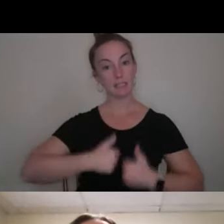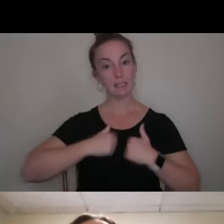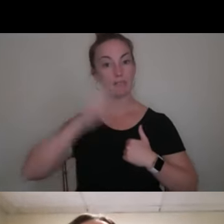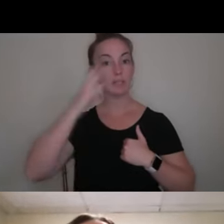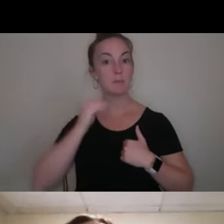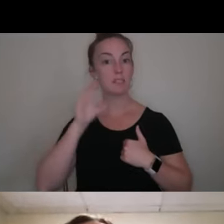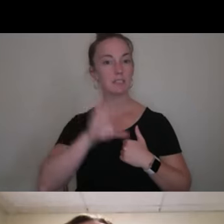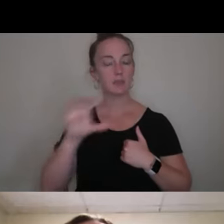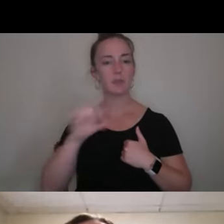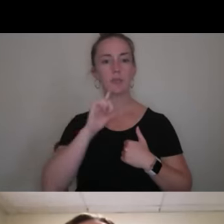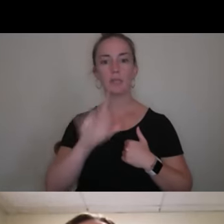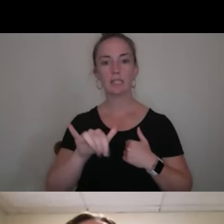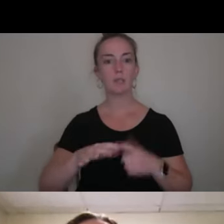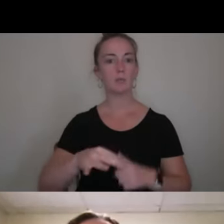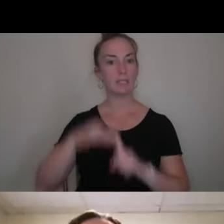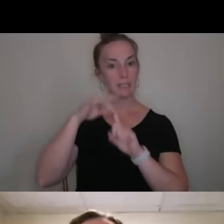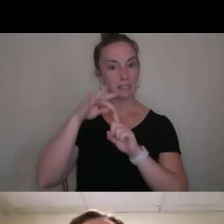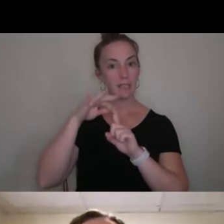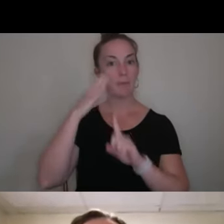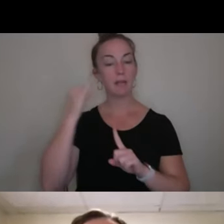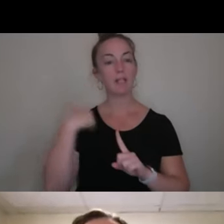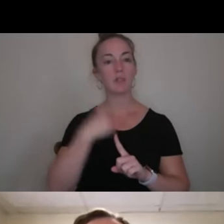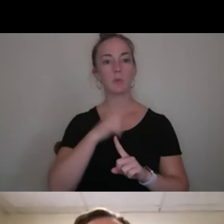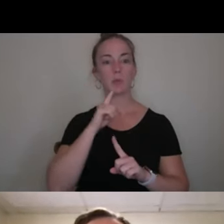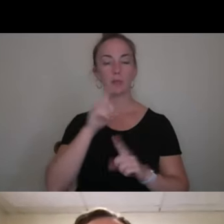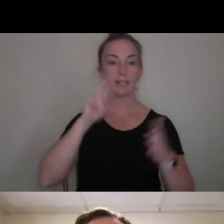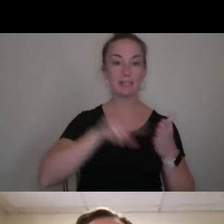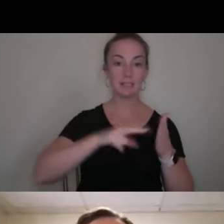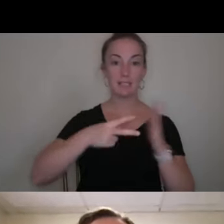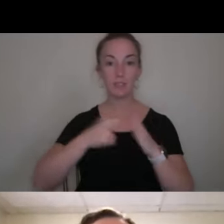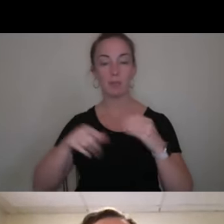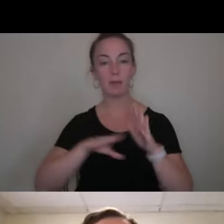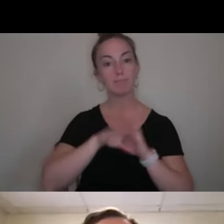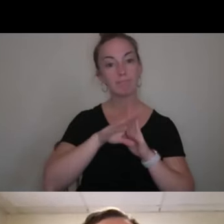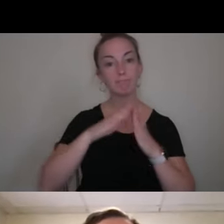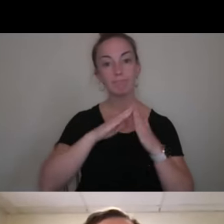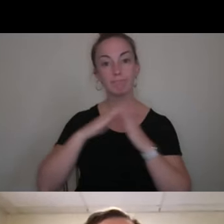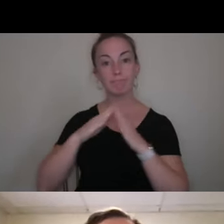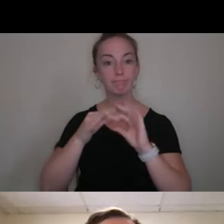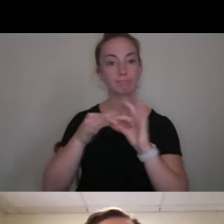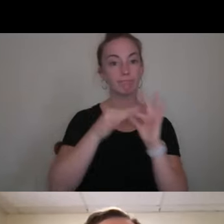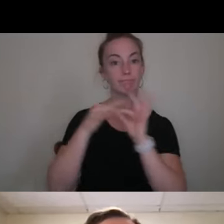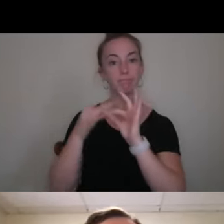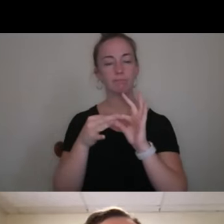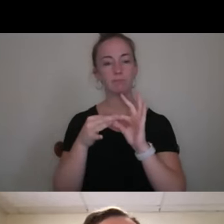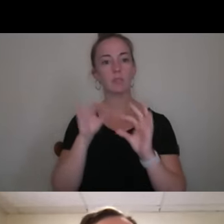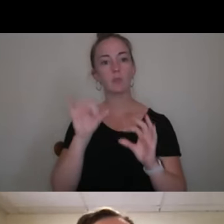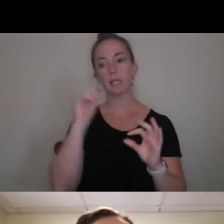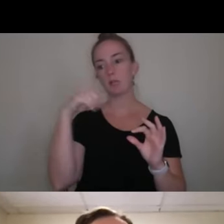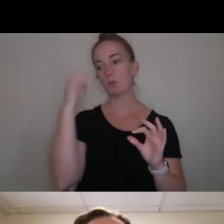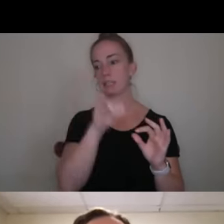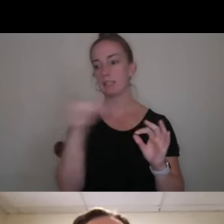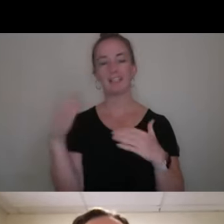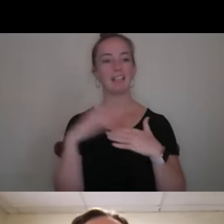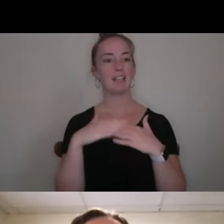is really unique because we're very intentional about building community. So that looks like at